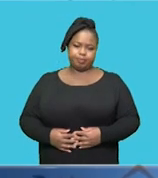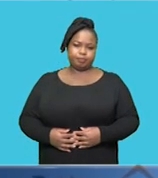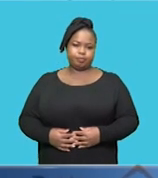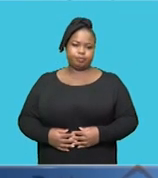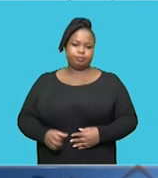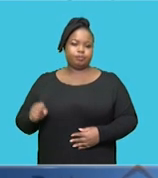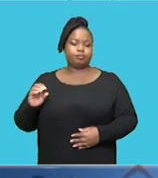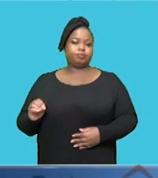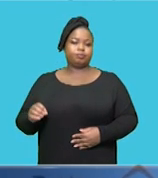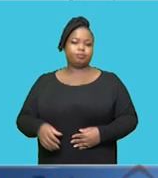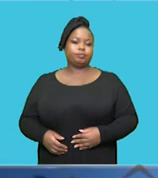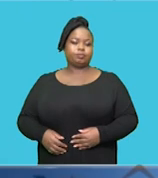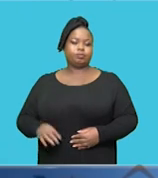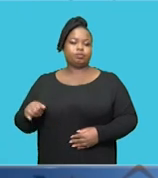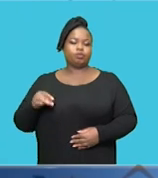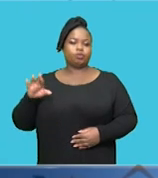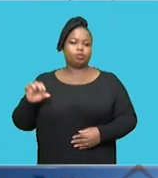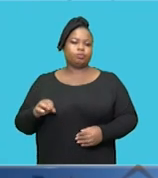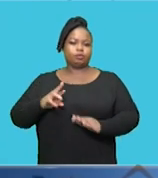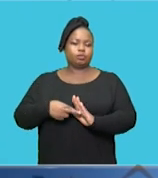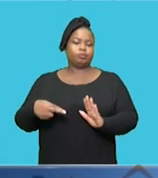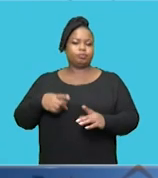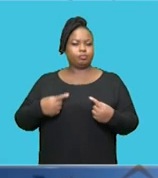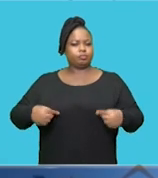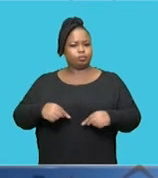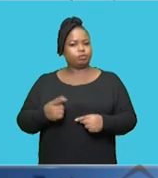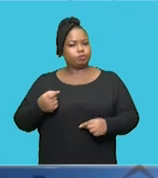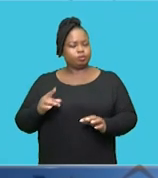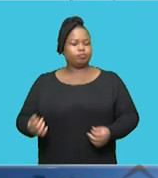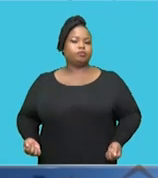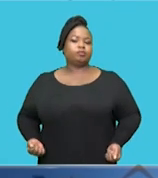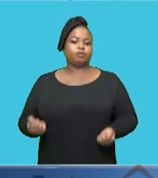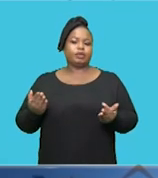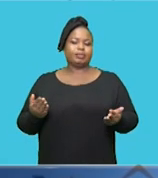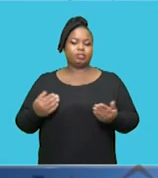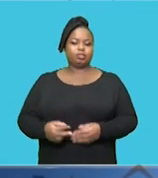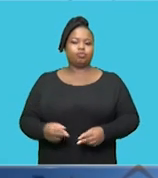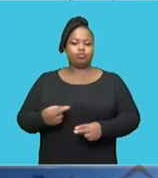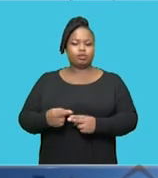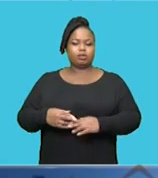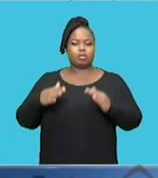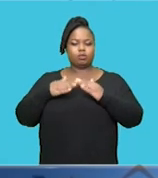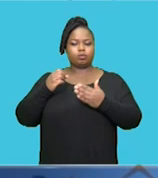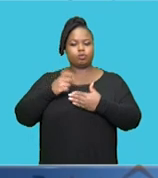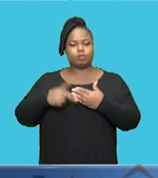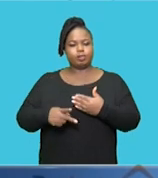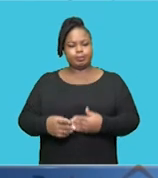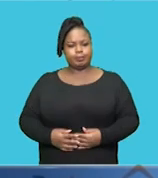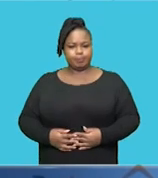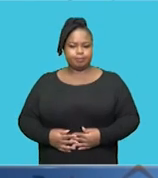So as joshko, our role is to provide rental housing projects